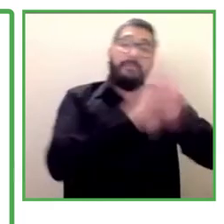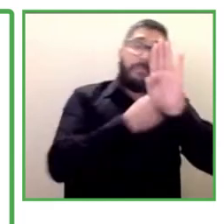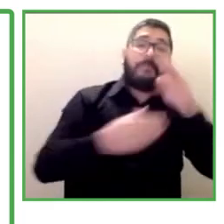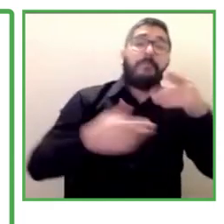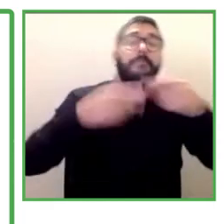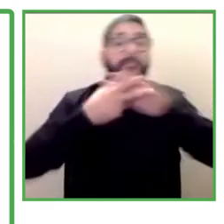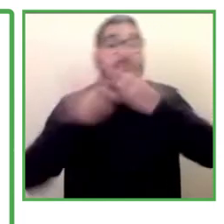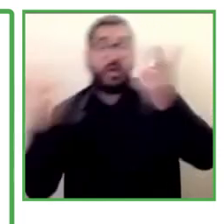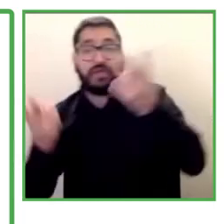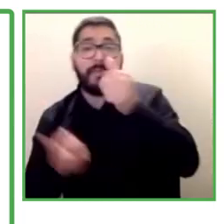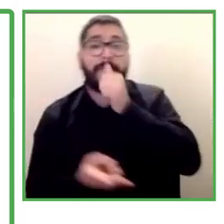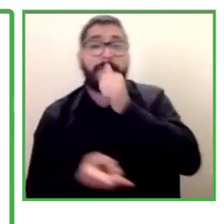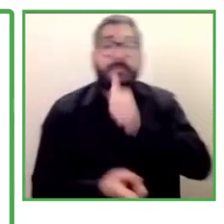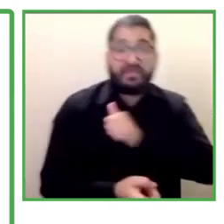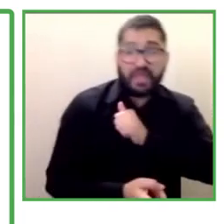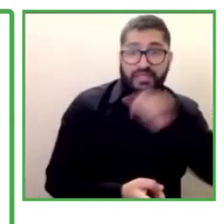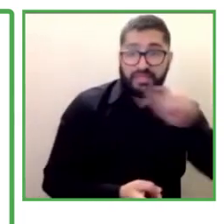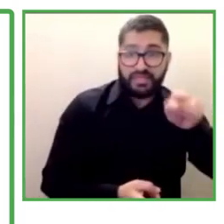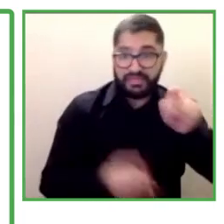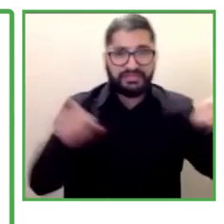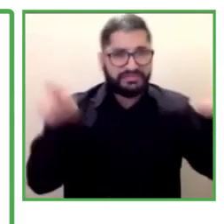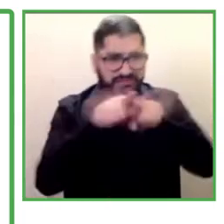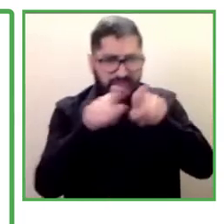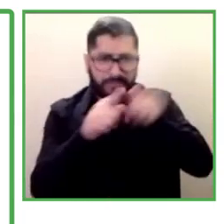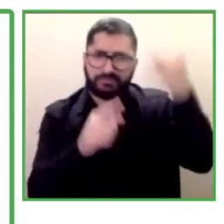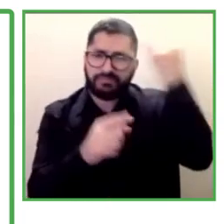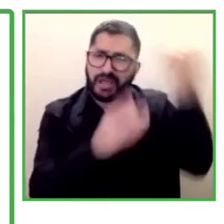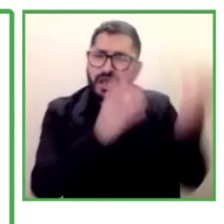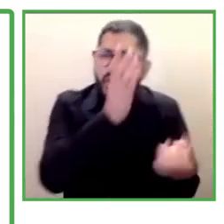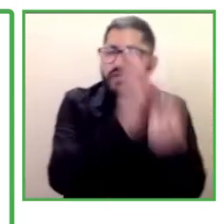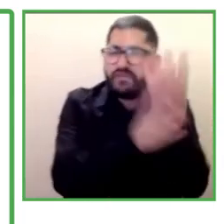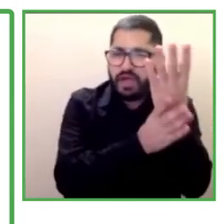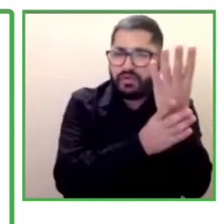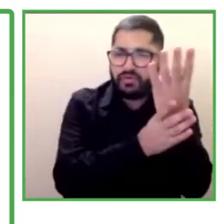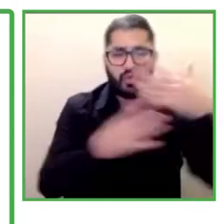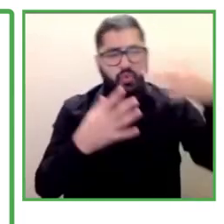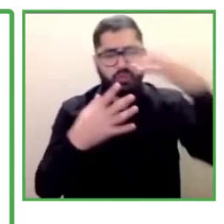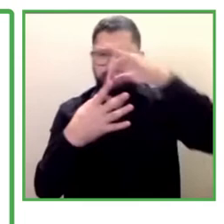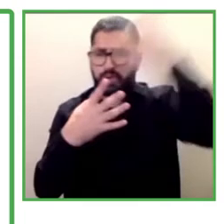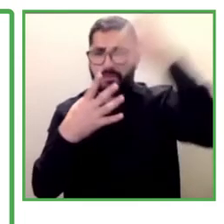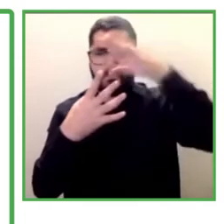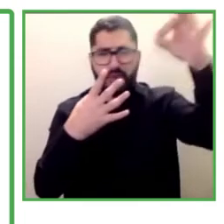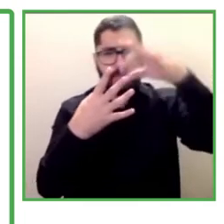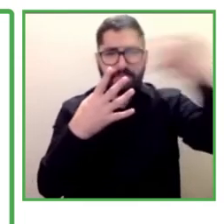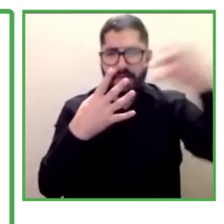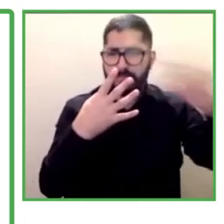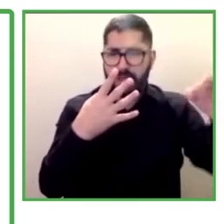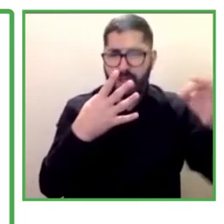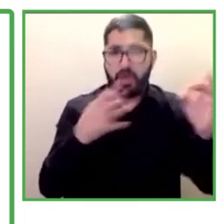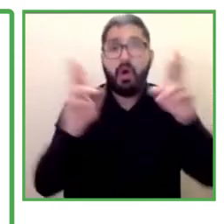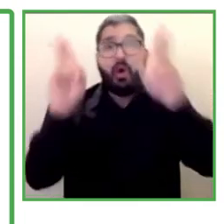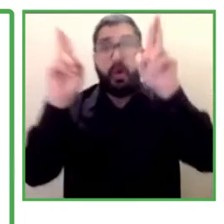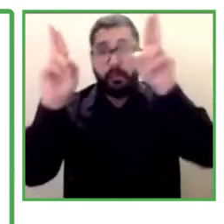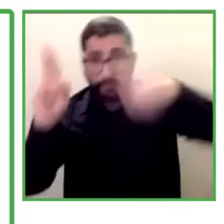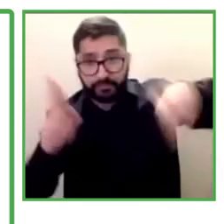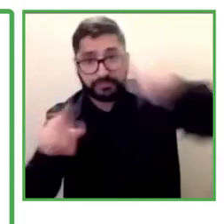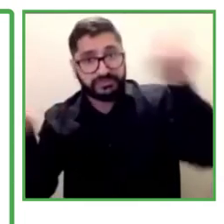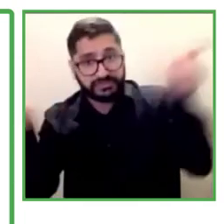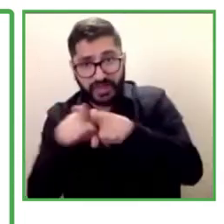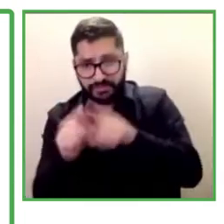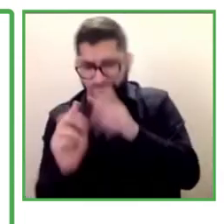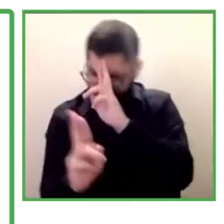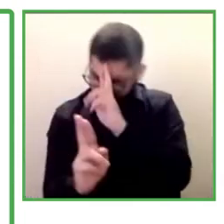In the innovation aspects of the program, I would highlight that we definitely were very